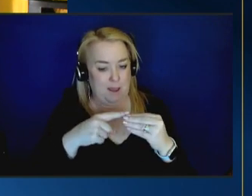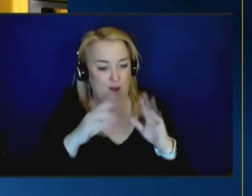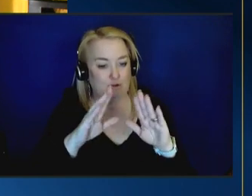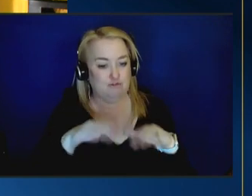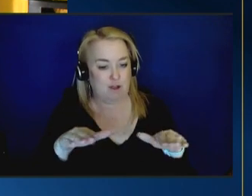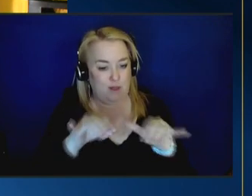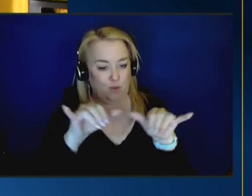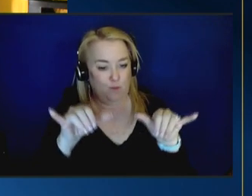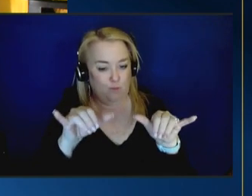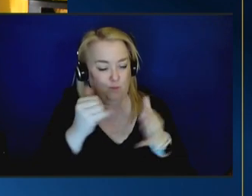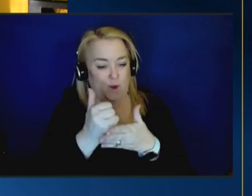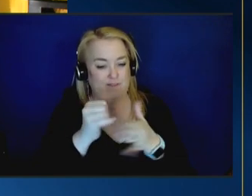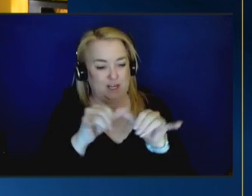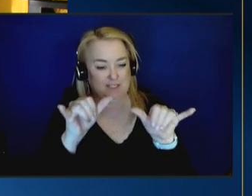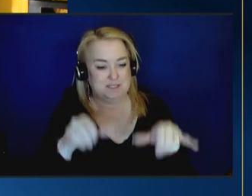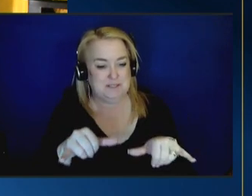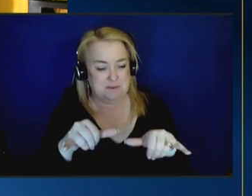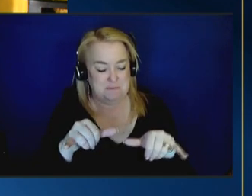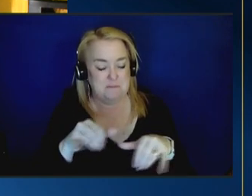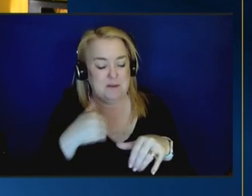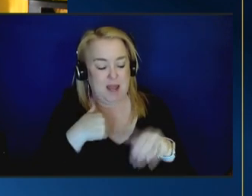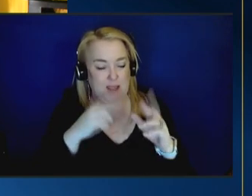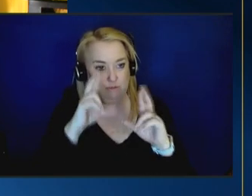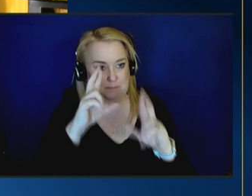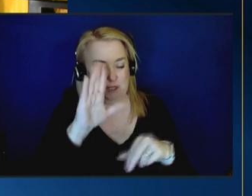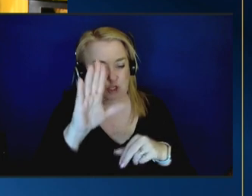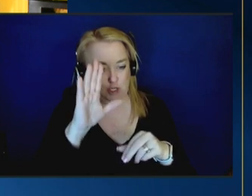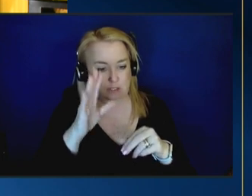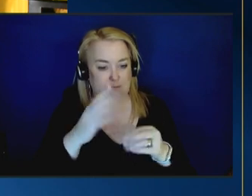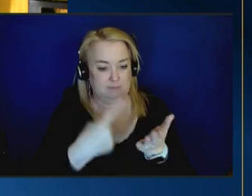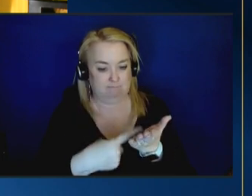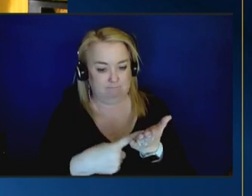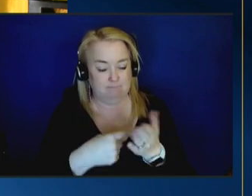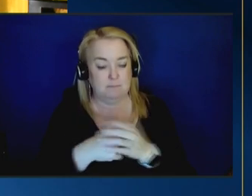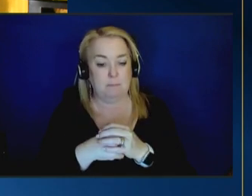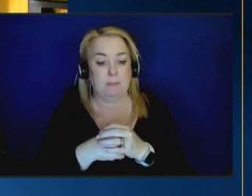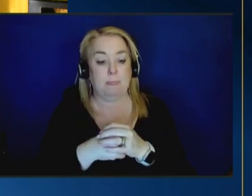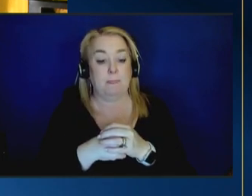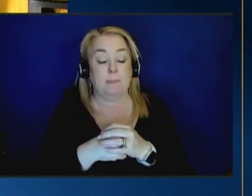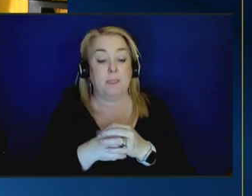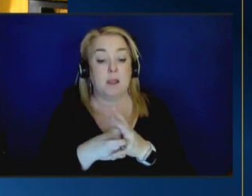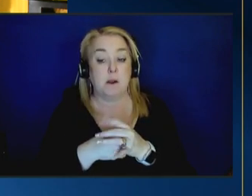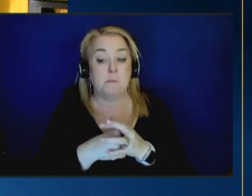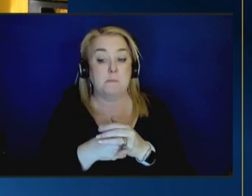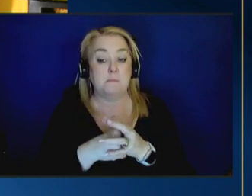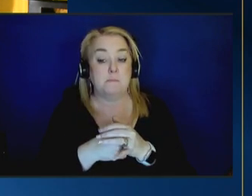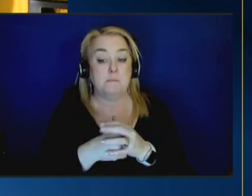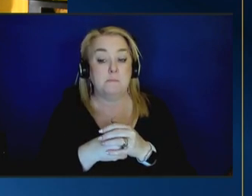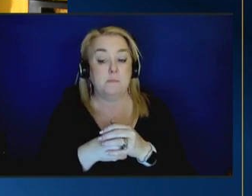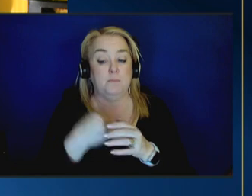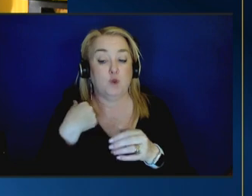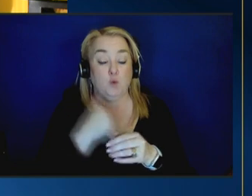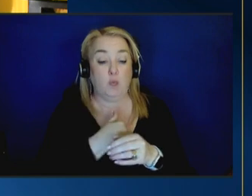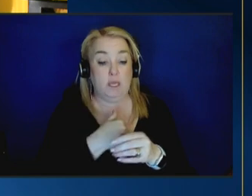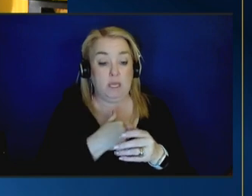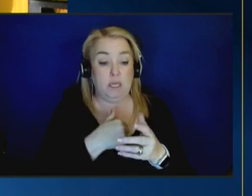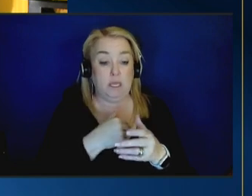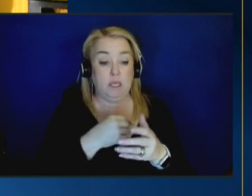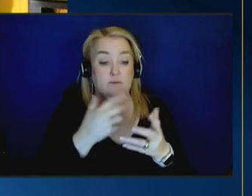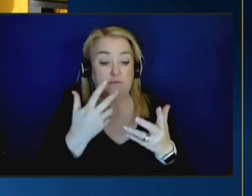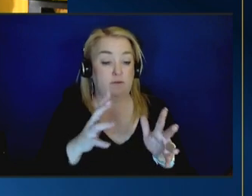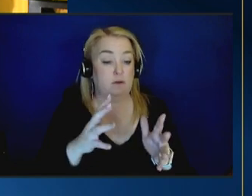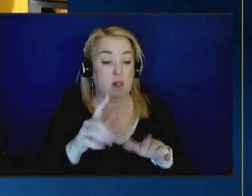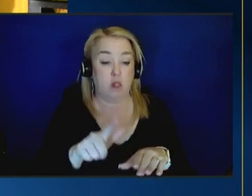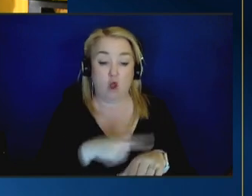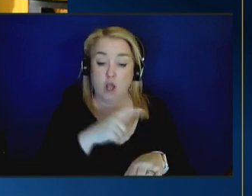her perspective and and agree with it um i guess what i would say is you know we we've long recognized in this country